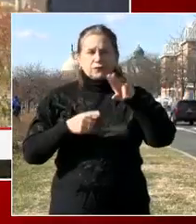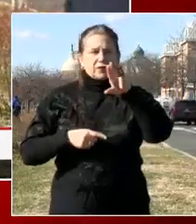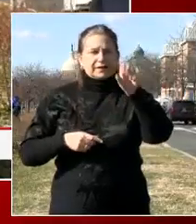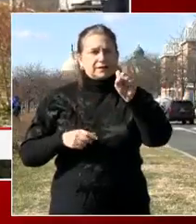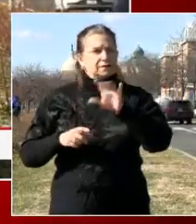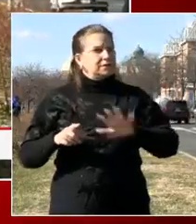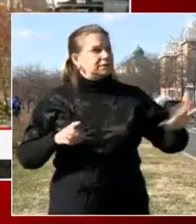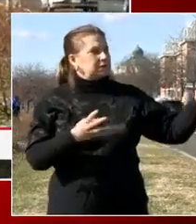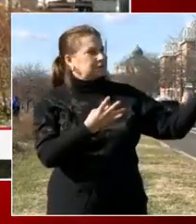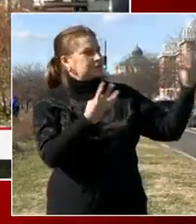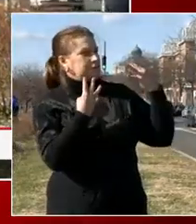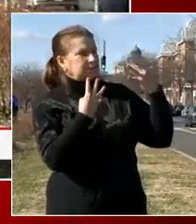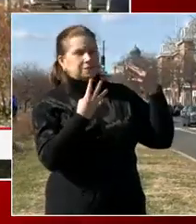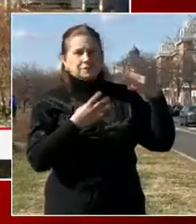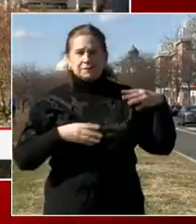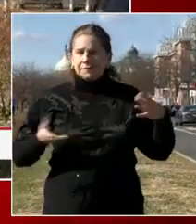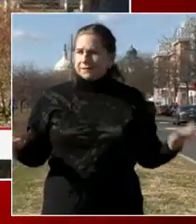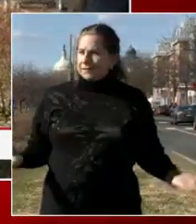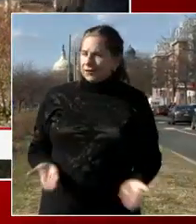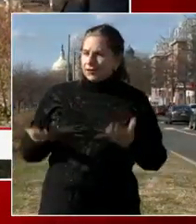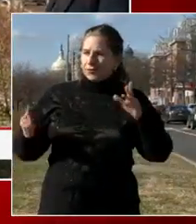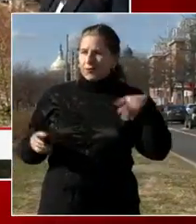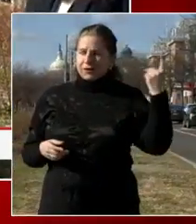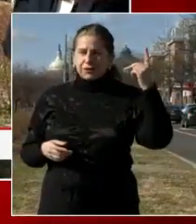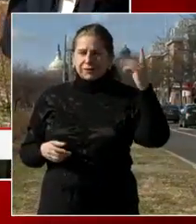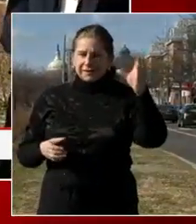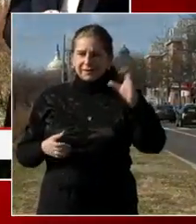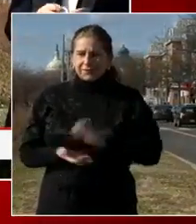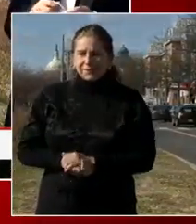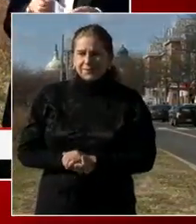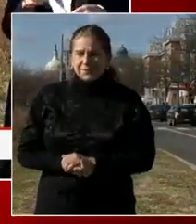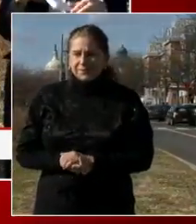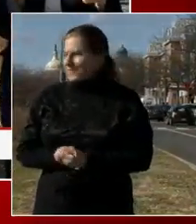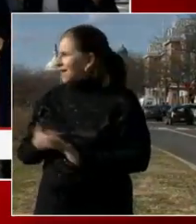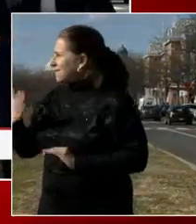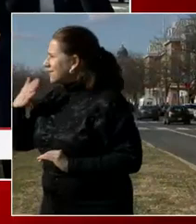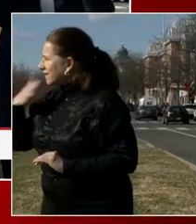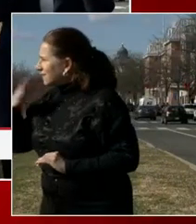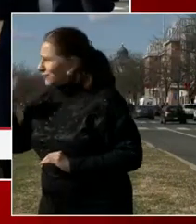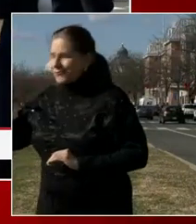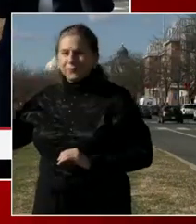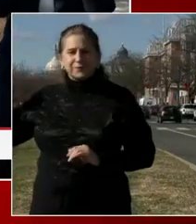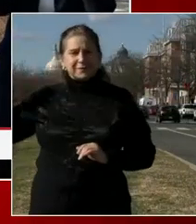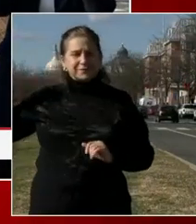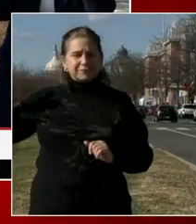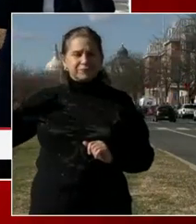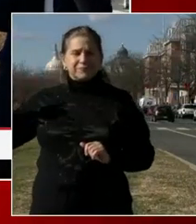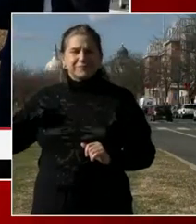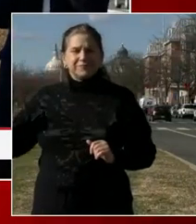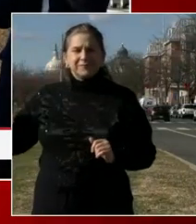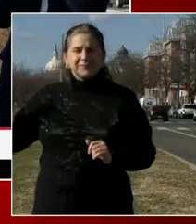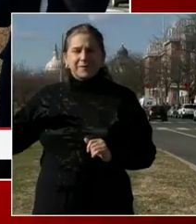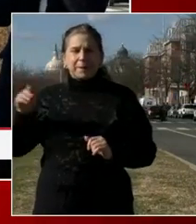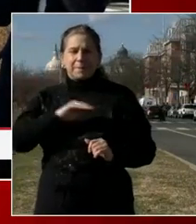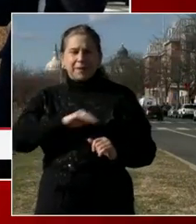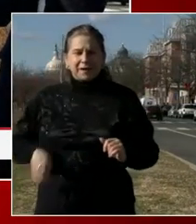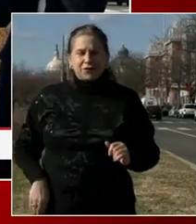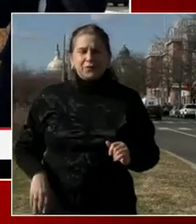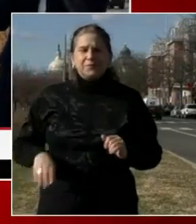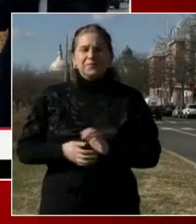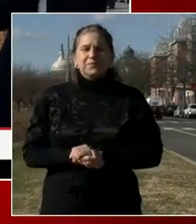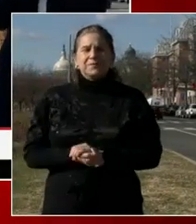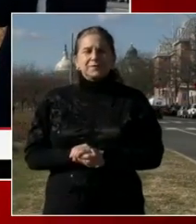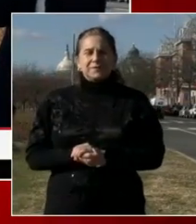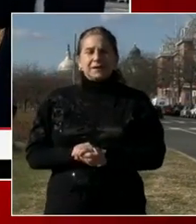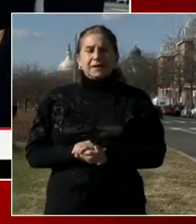And thanks for mentioning our great restaurants who are feeding truths now. We've been joined by chef Spike Mendelsohn. Let's